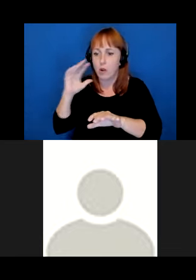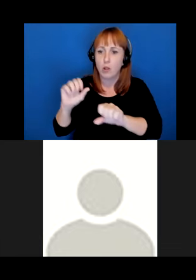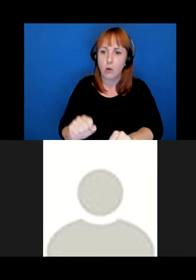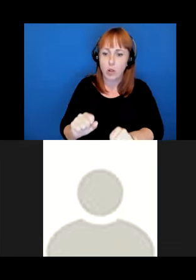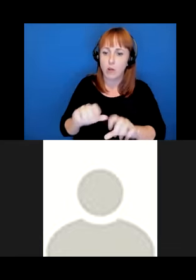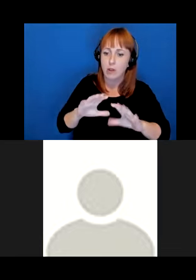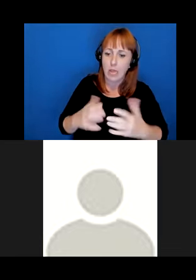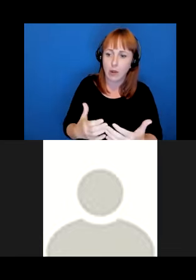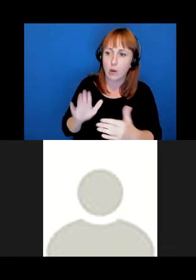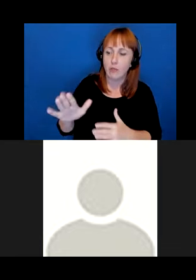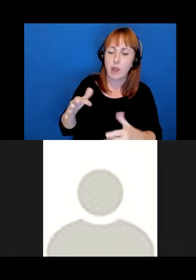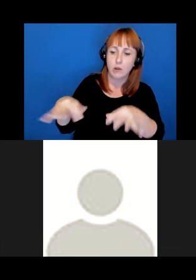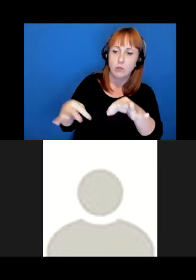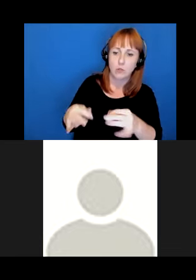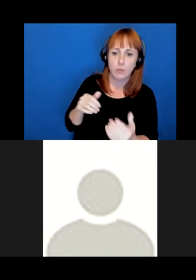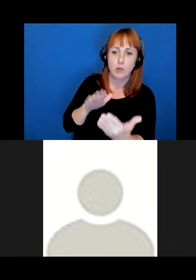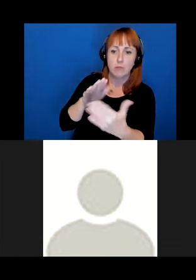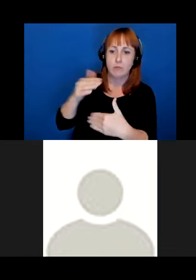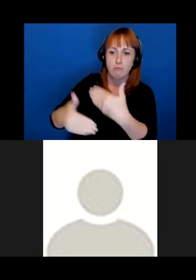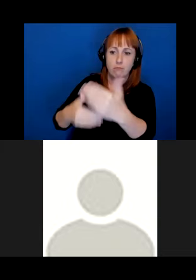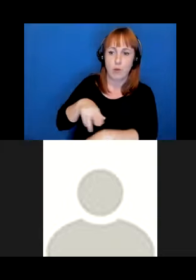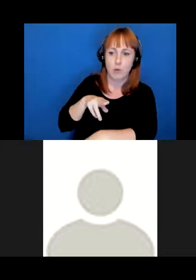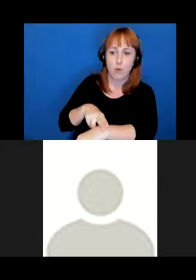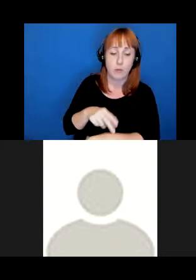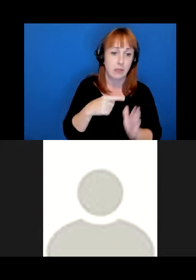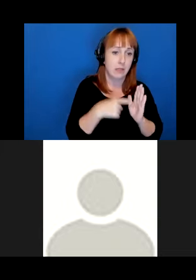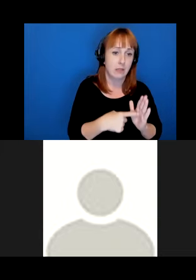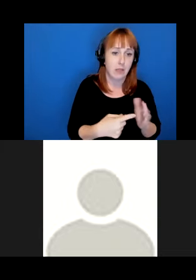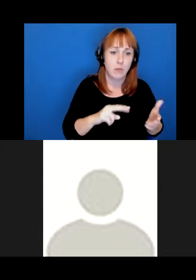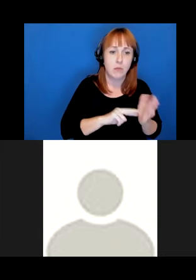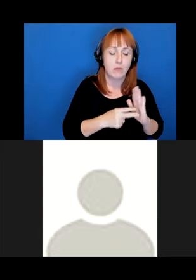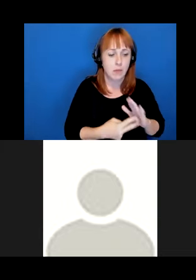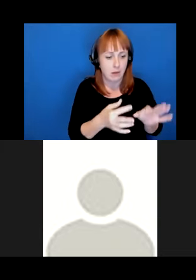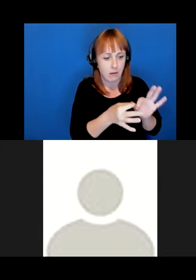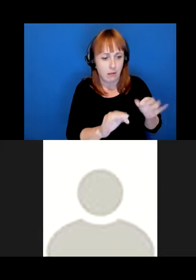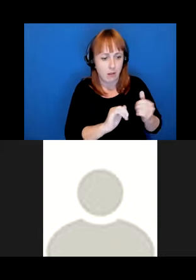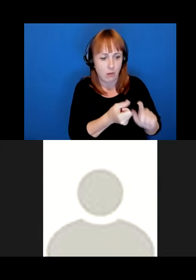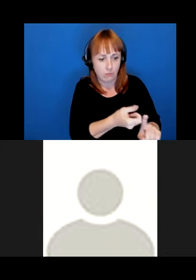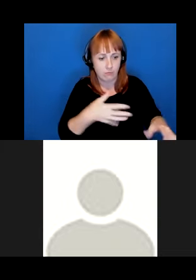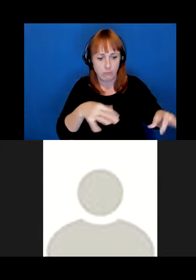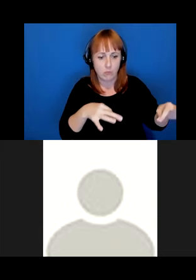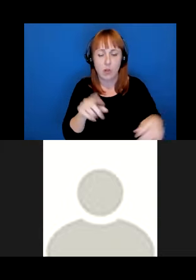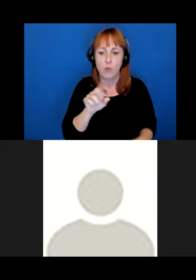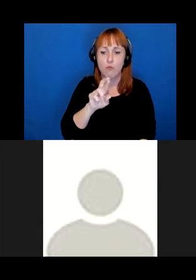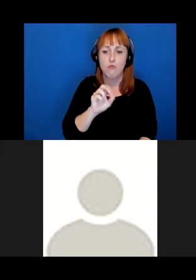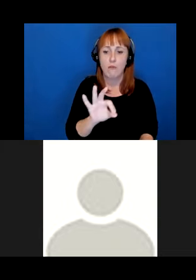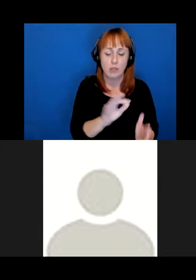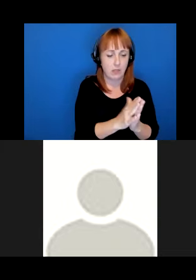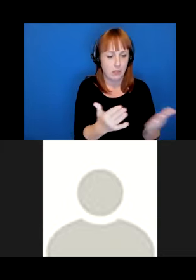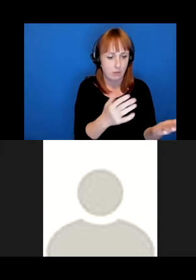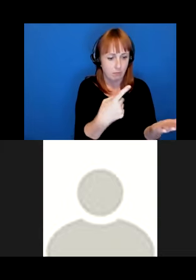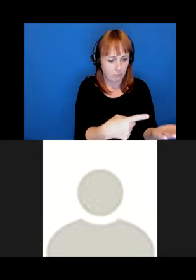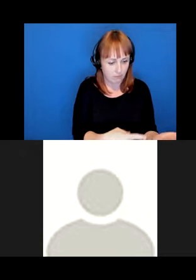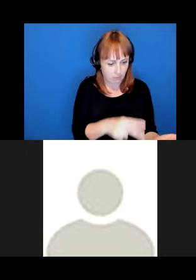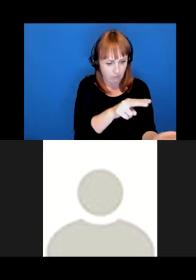norms of description. Examples include how languages tend to be described in reference materials, which often with heavy